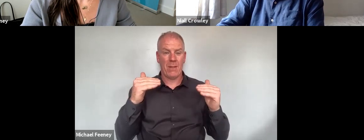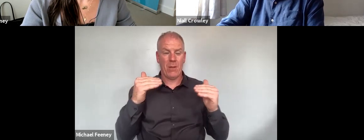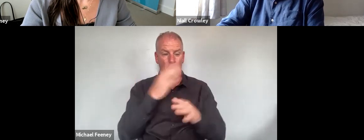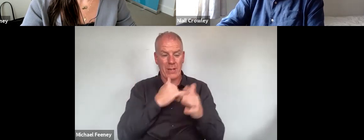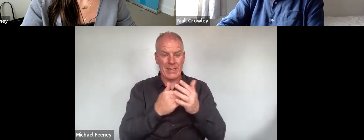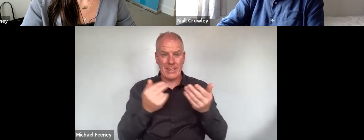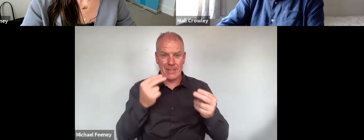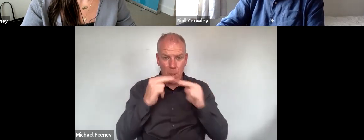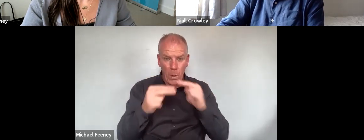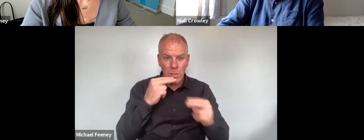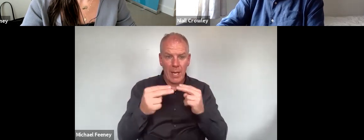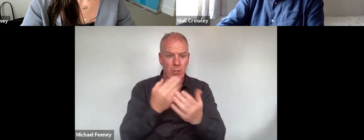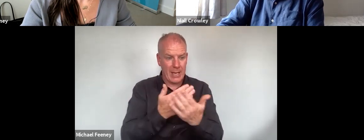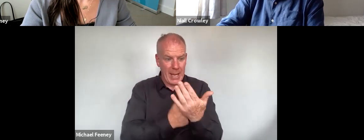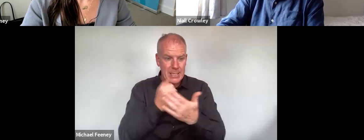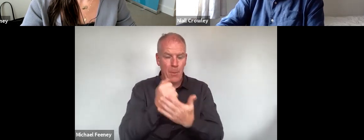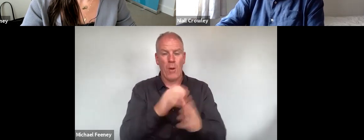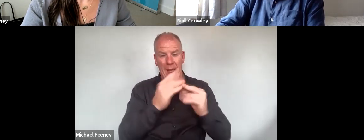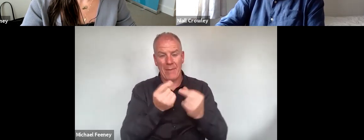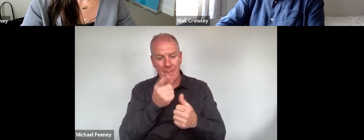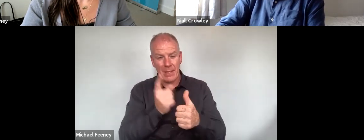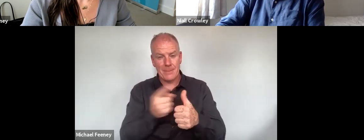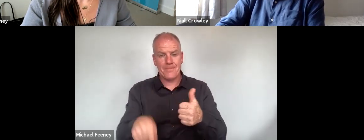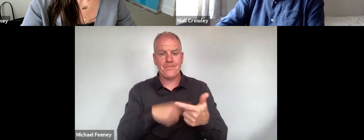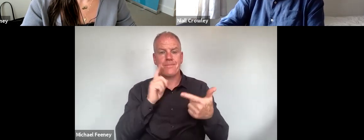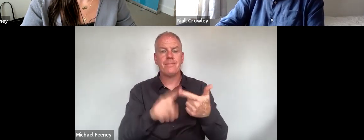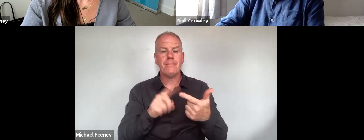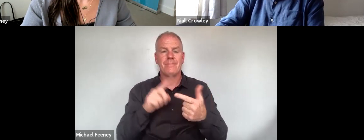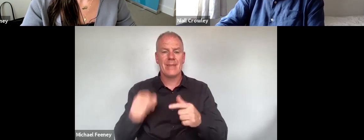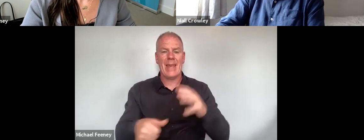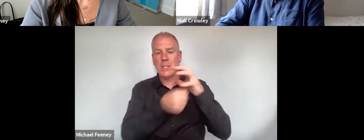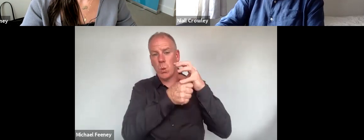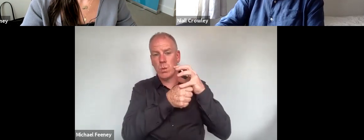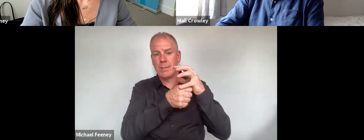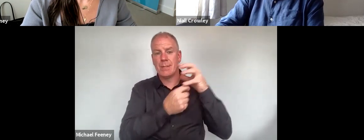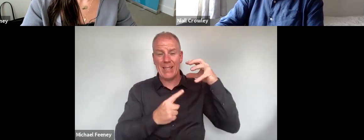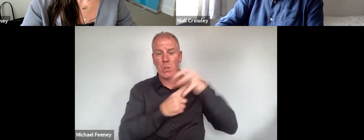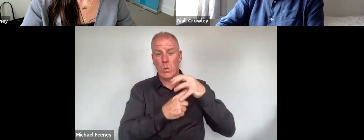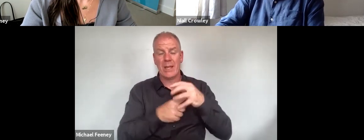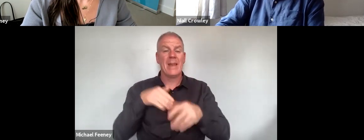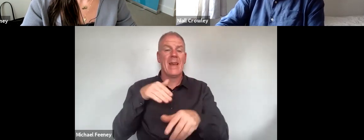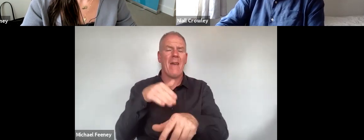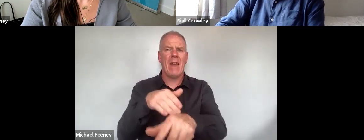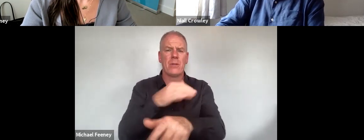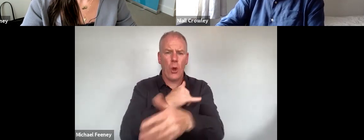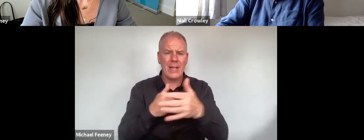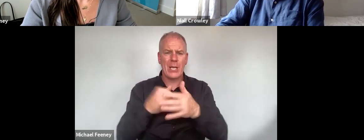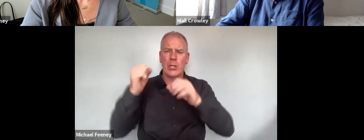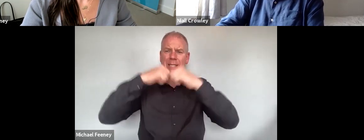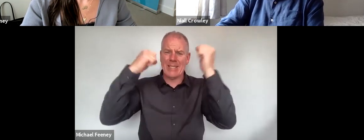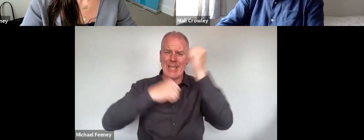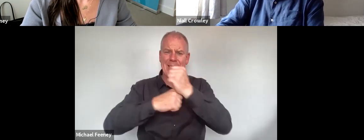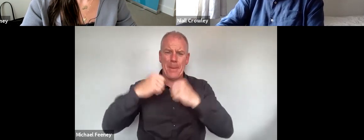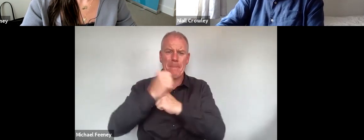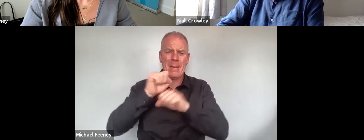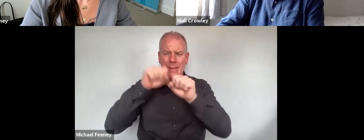of information, advice, and legal support. There was the institutional level, impacting on organisational systems of employers